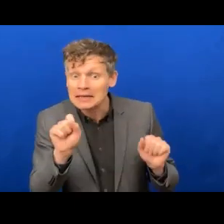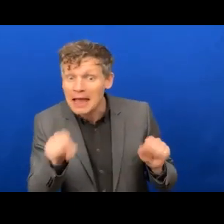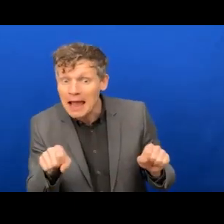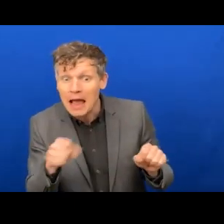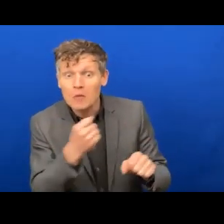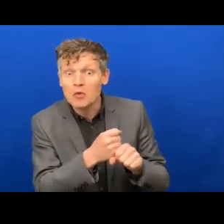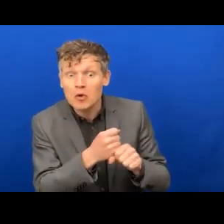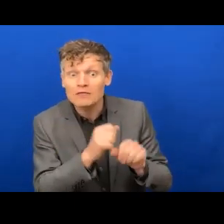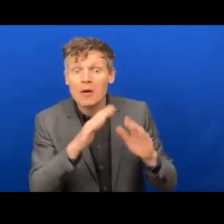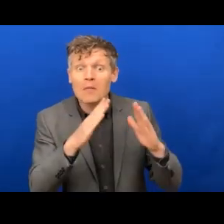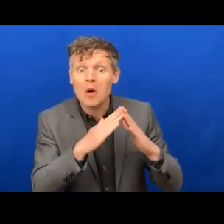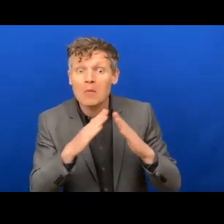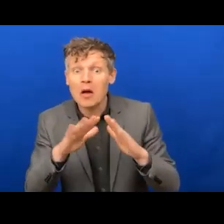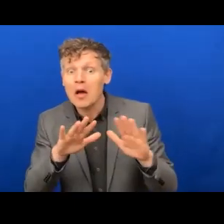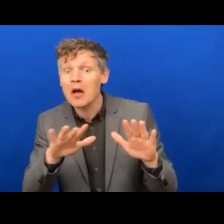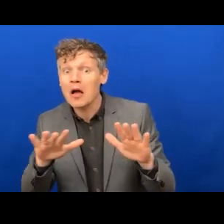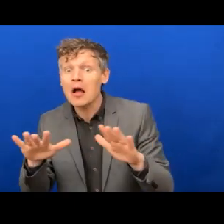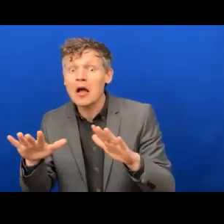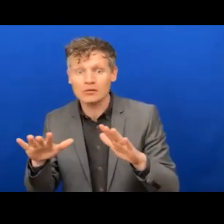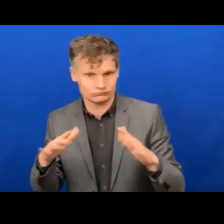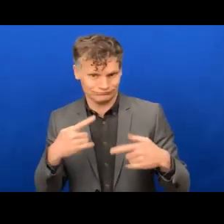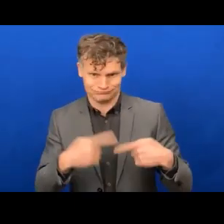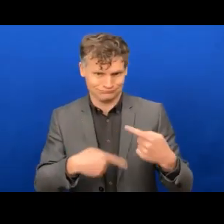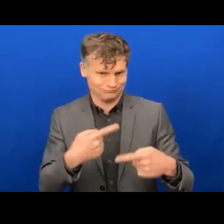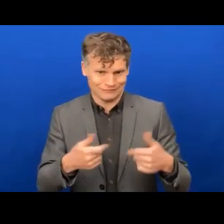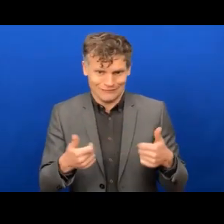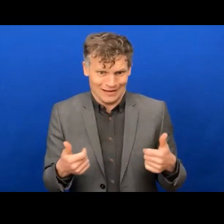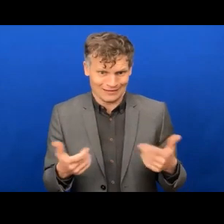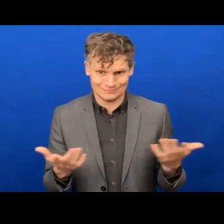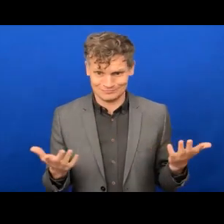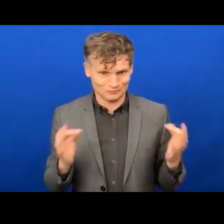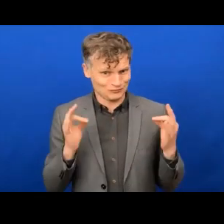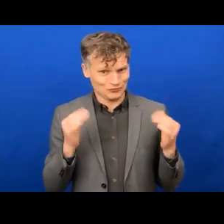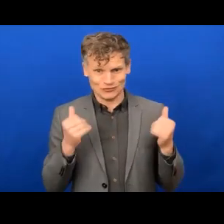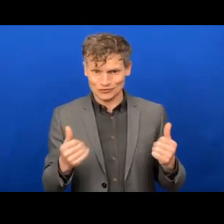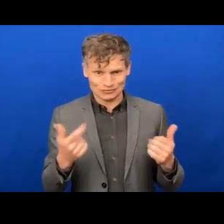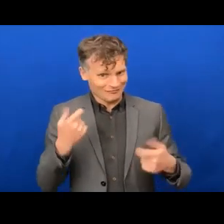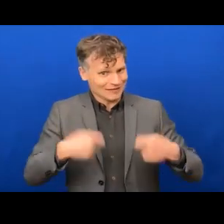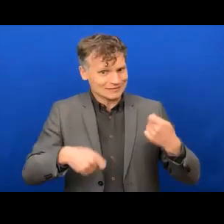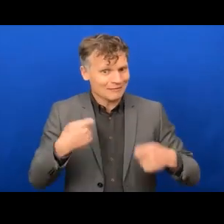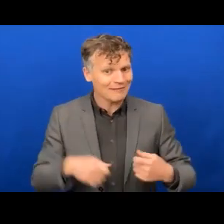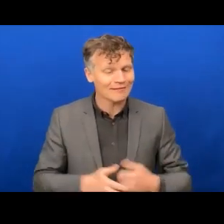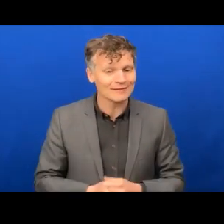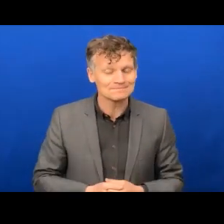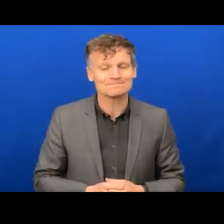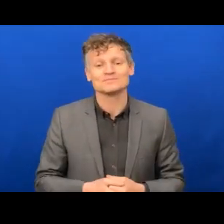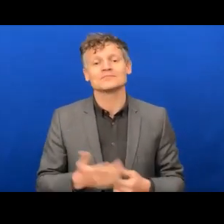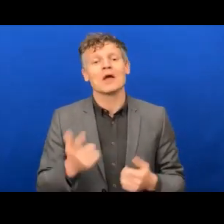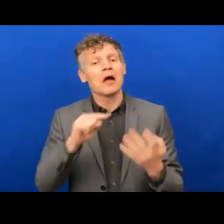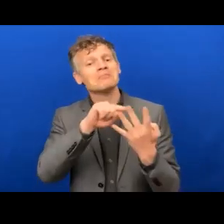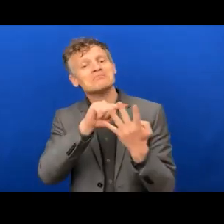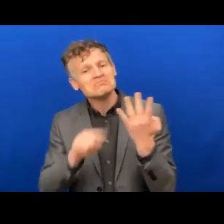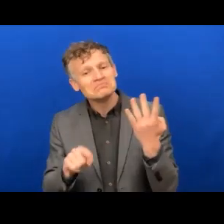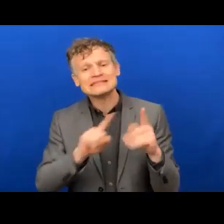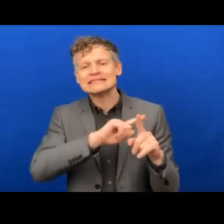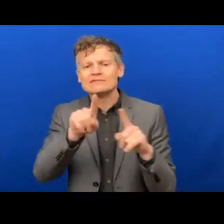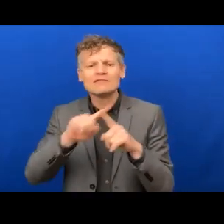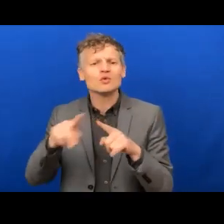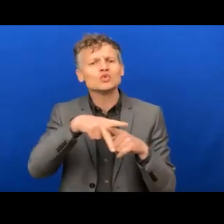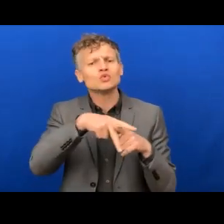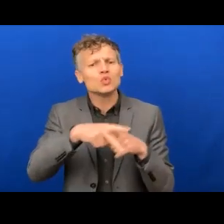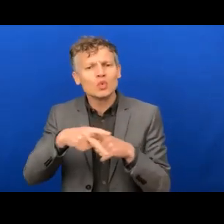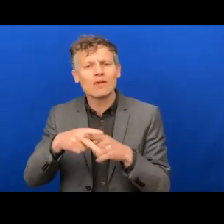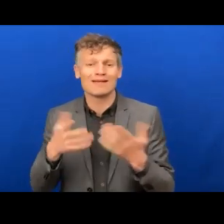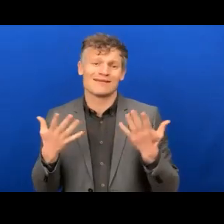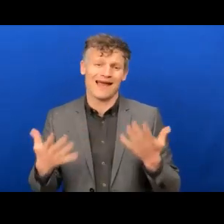And then in terms of other tools, there's an awful lot of stuff that is happening right now in terms of text to